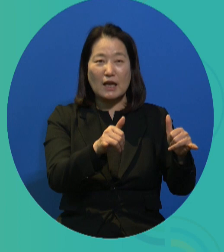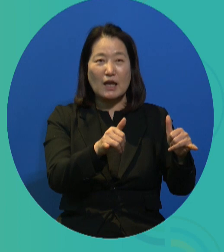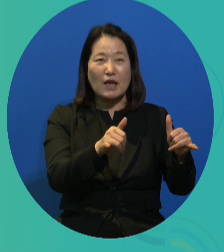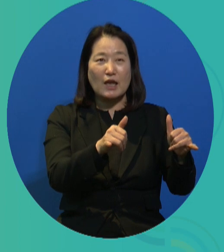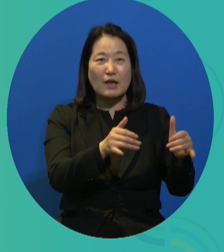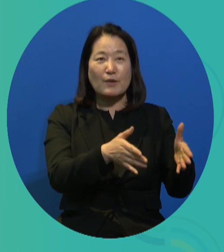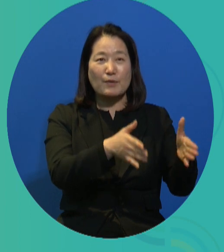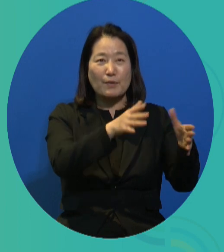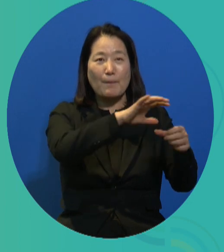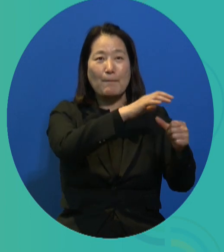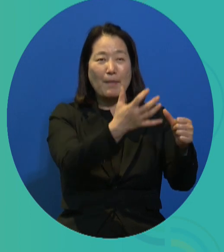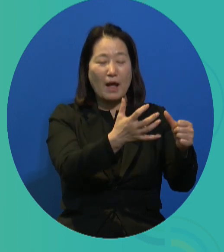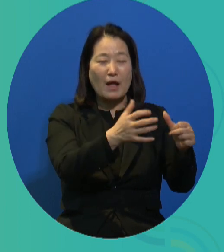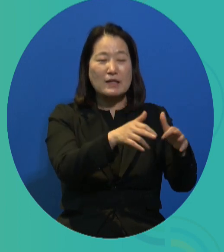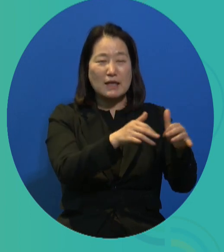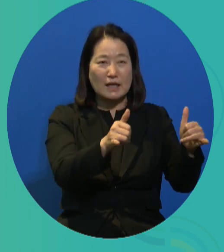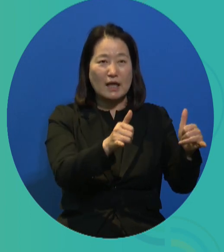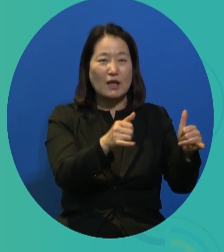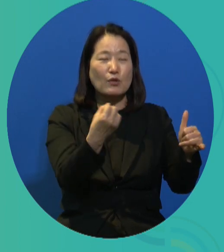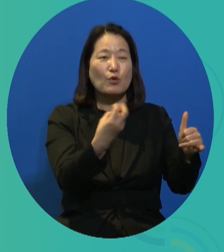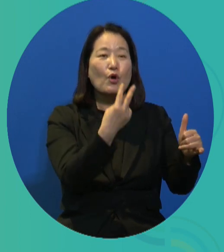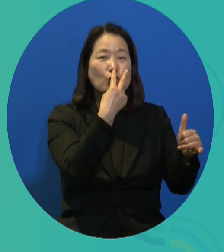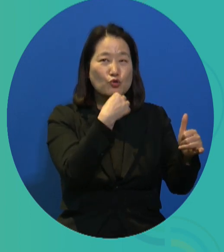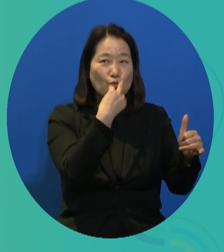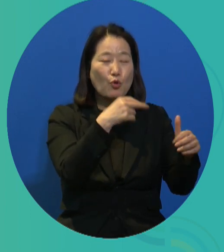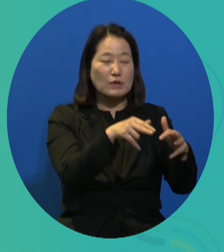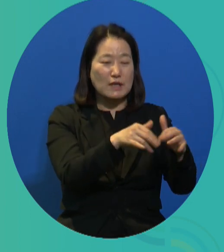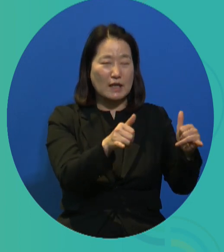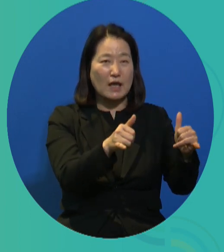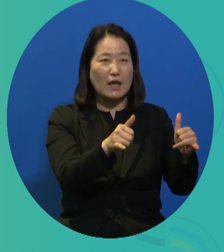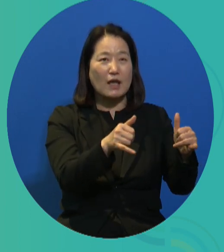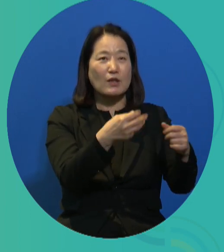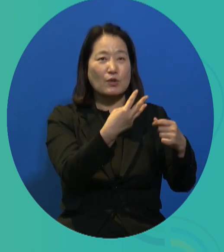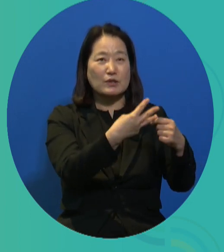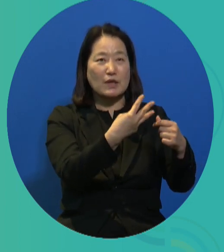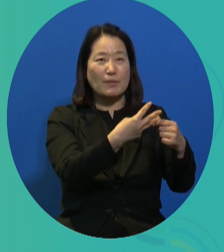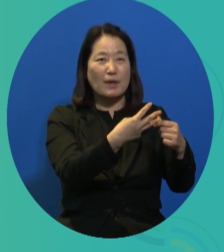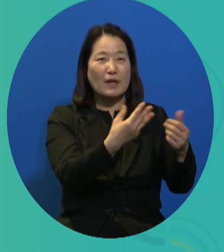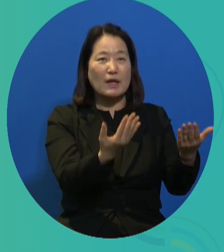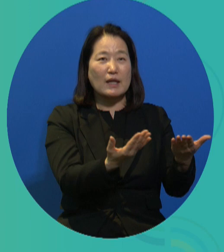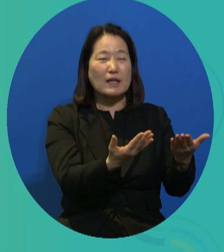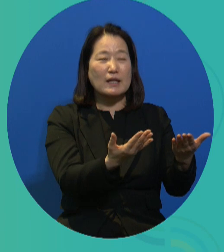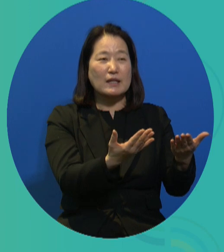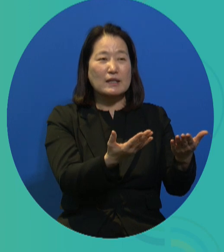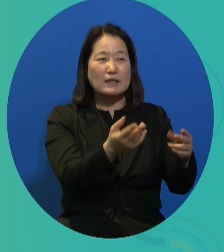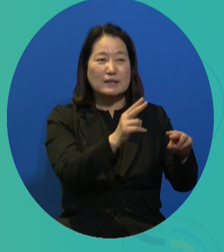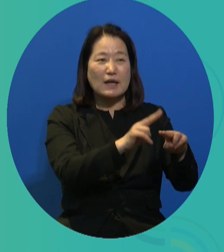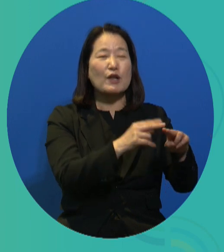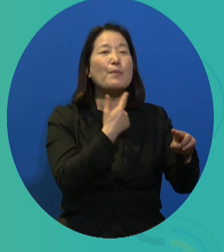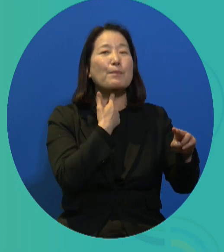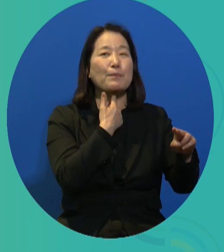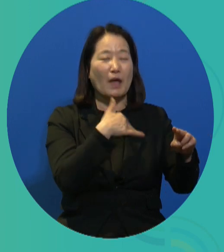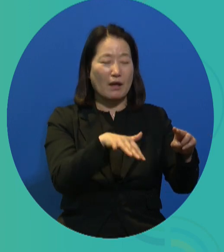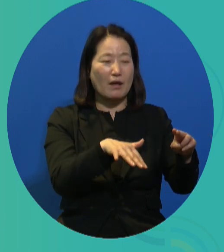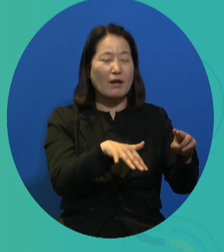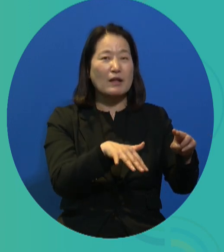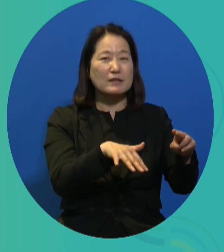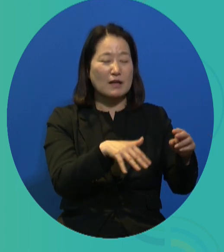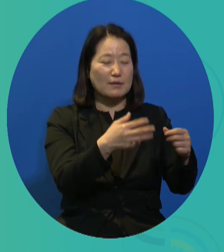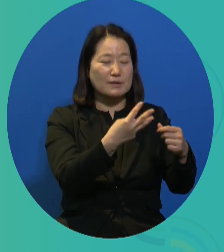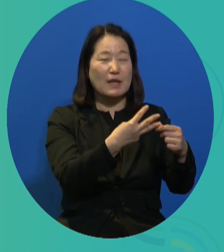we place priority to deinstitutionalize persons with severe disabilities, then persons with two or more disabilities,